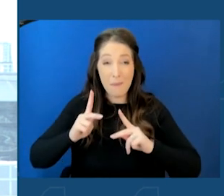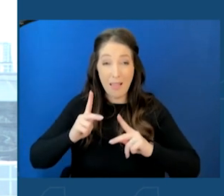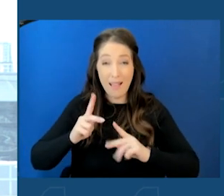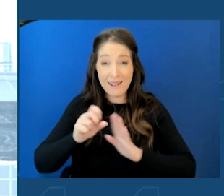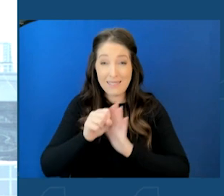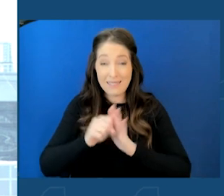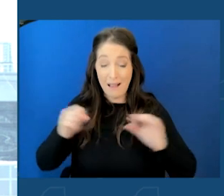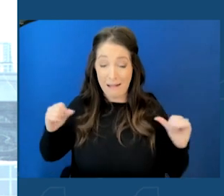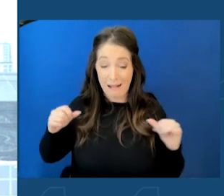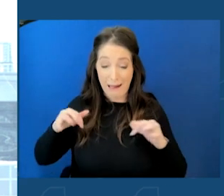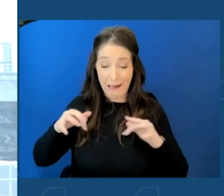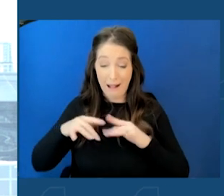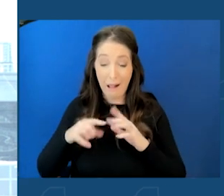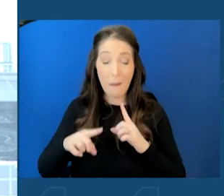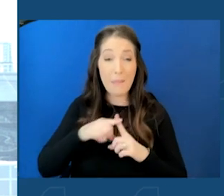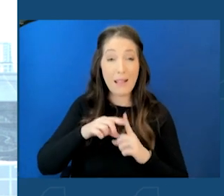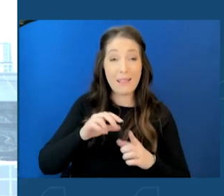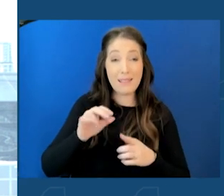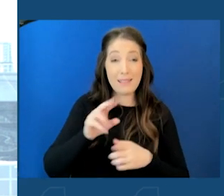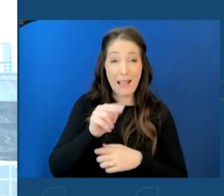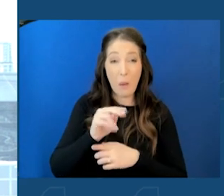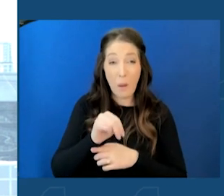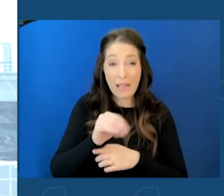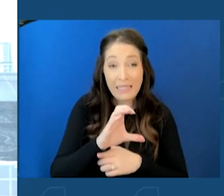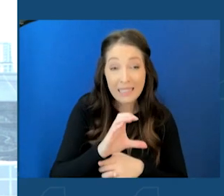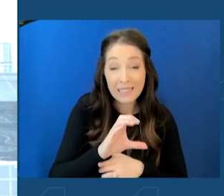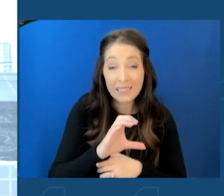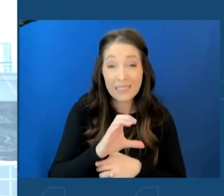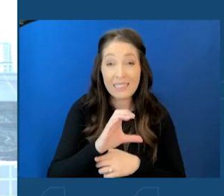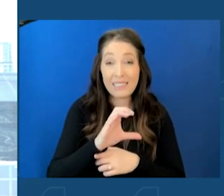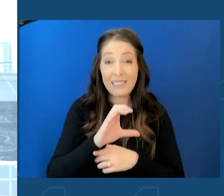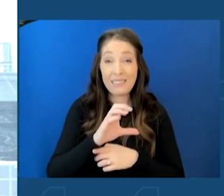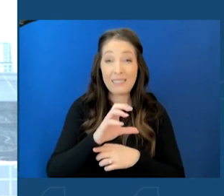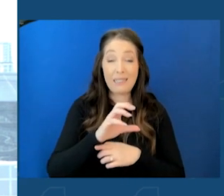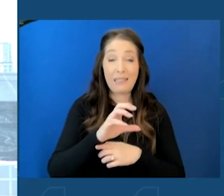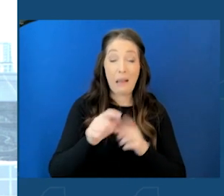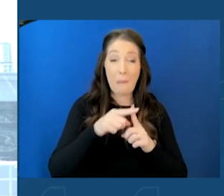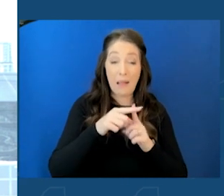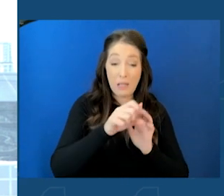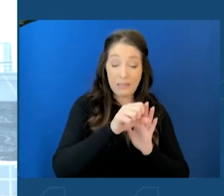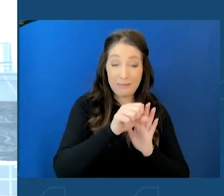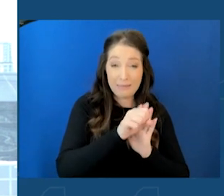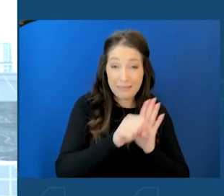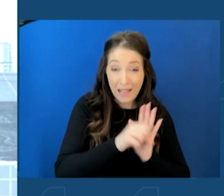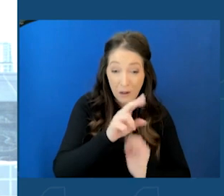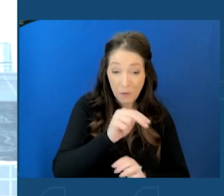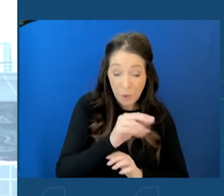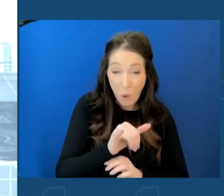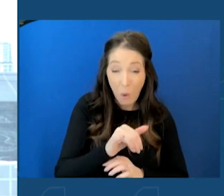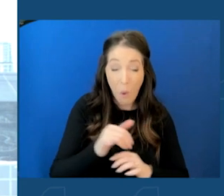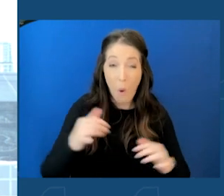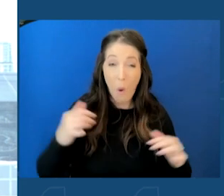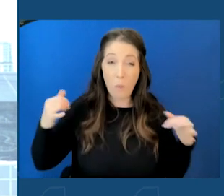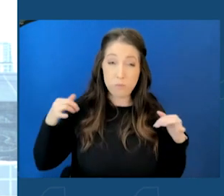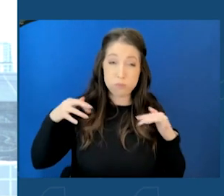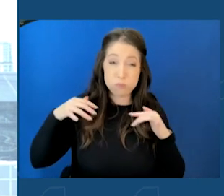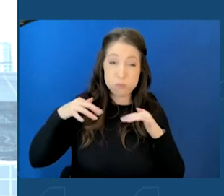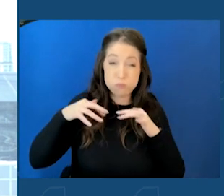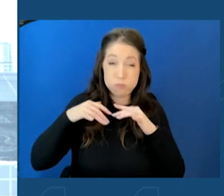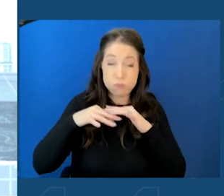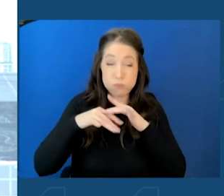City and the inner suburbs in New York State to that reality, it is far and away the most densely populated